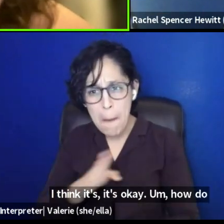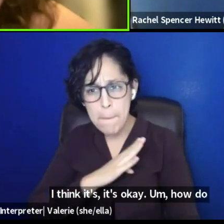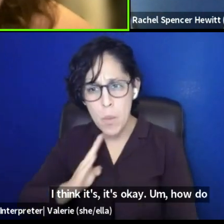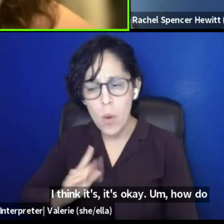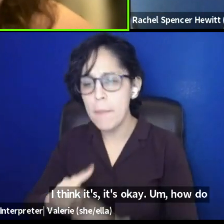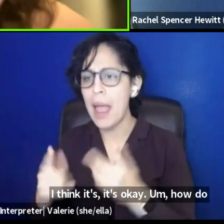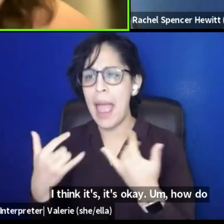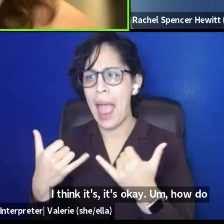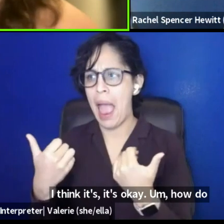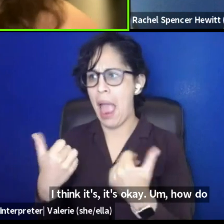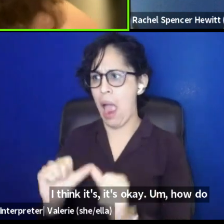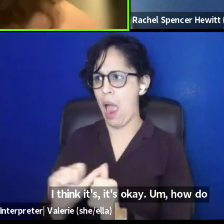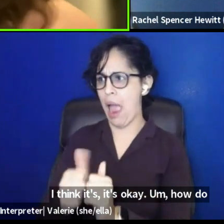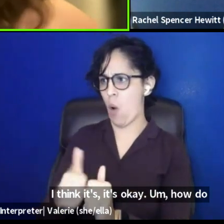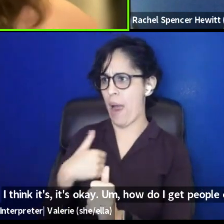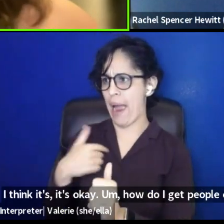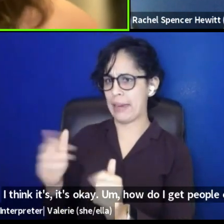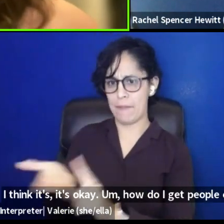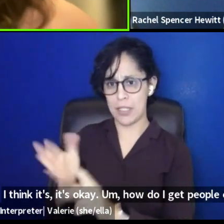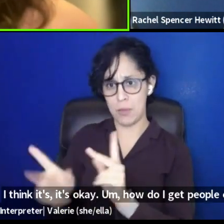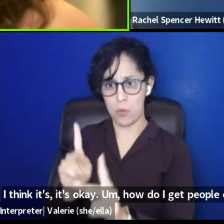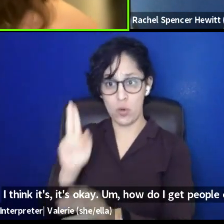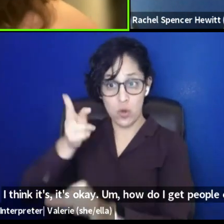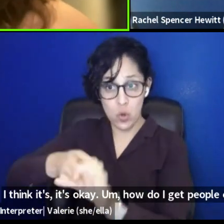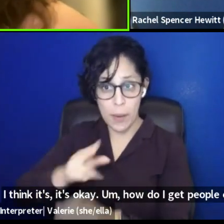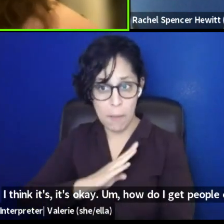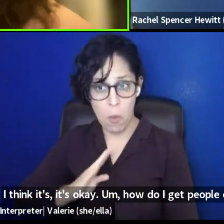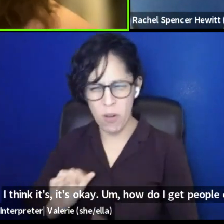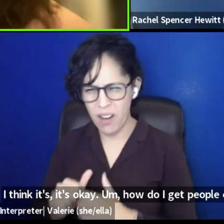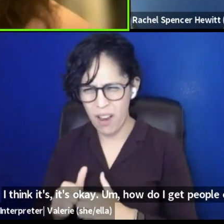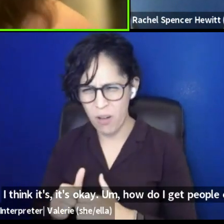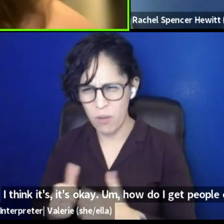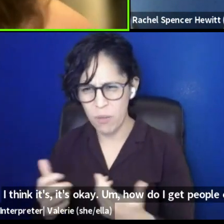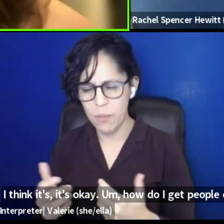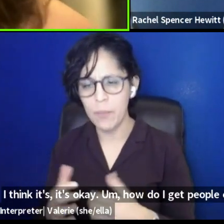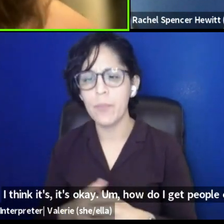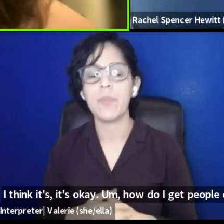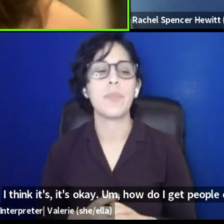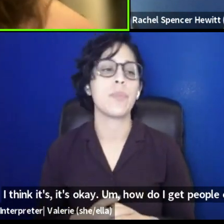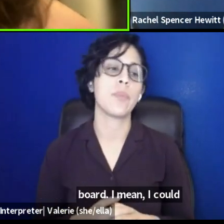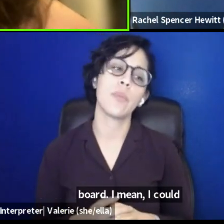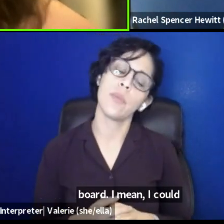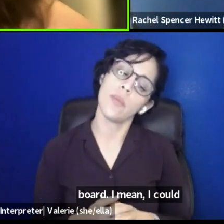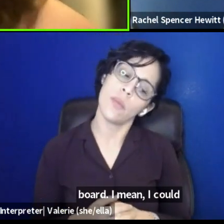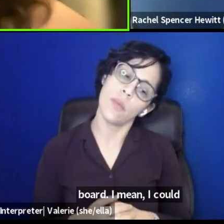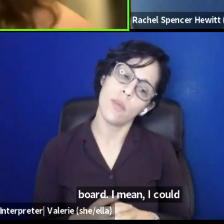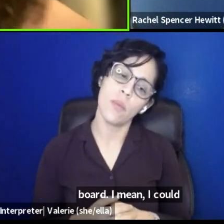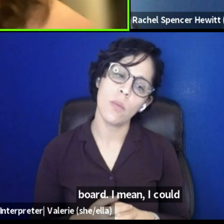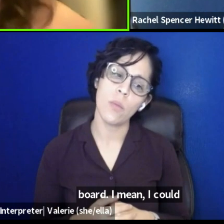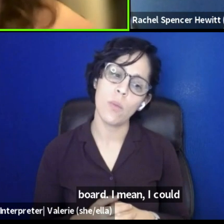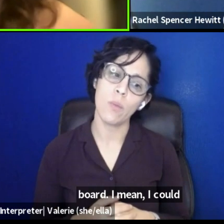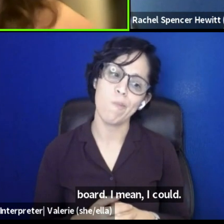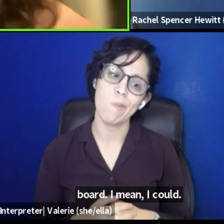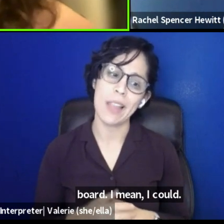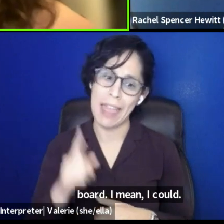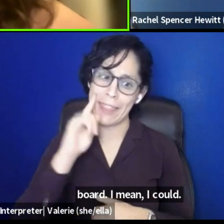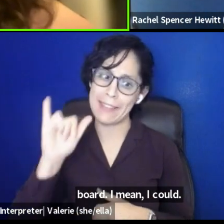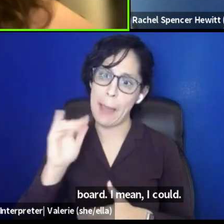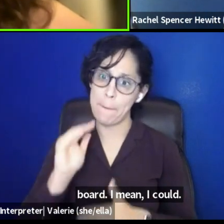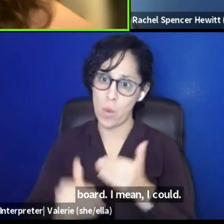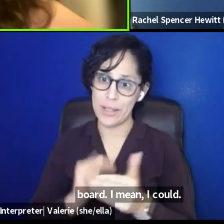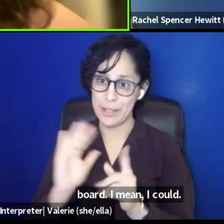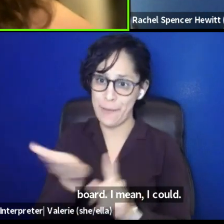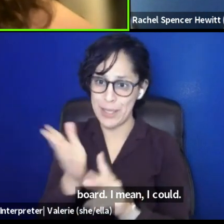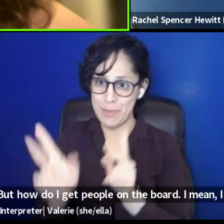get people on the board? I mean, I could, uh, I think it's a, it's a long game. Like really